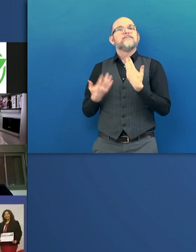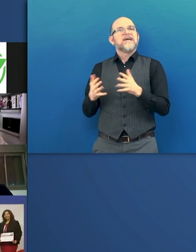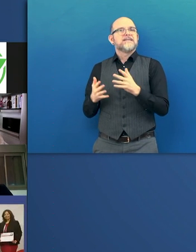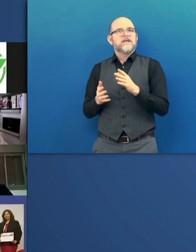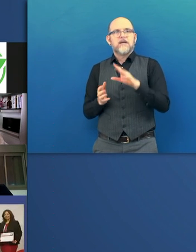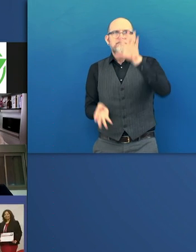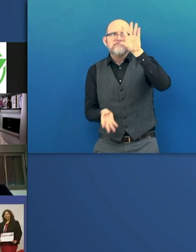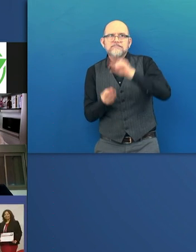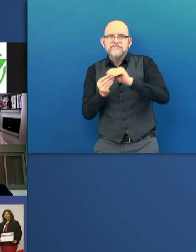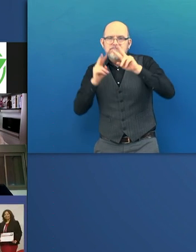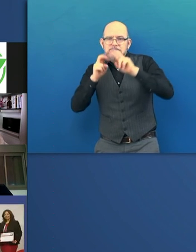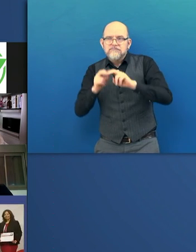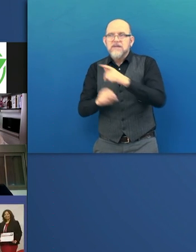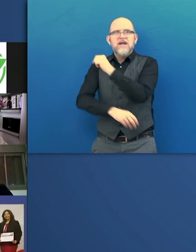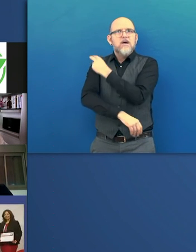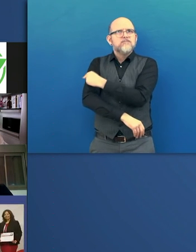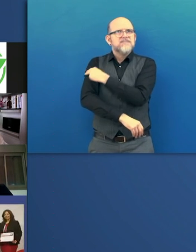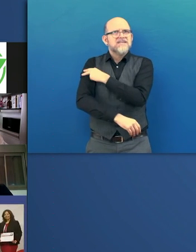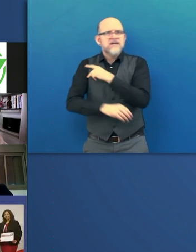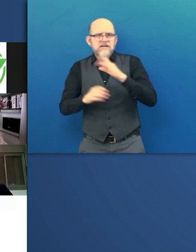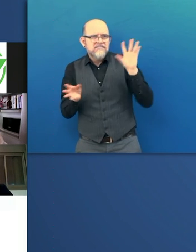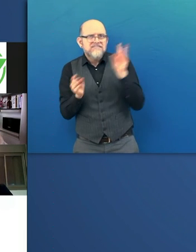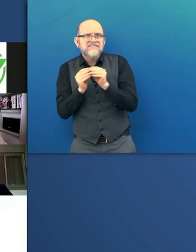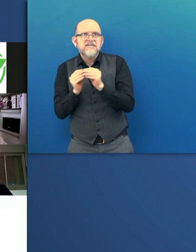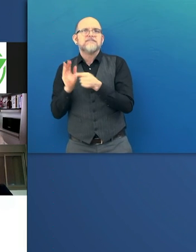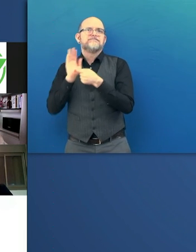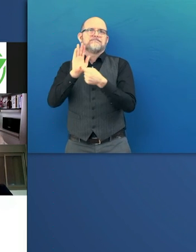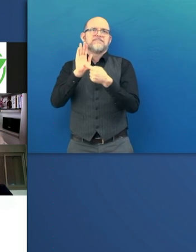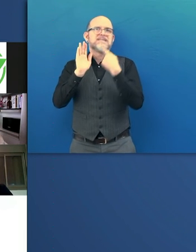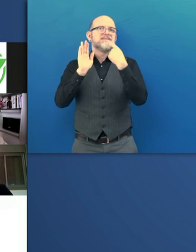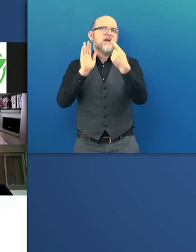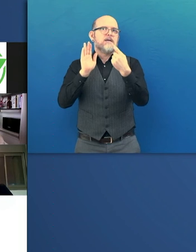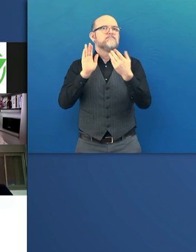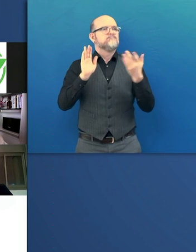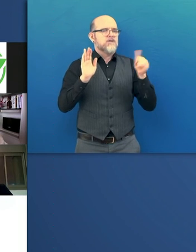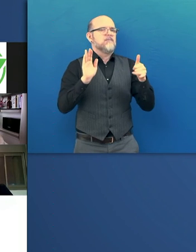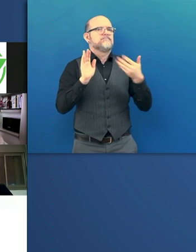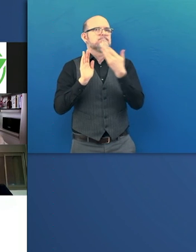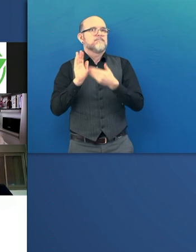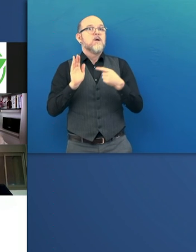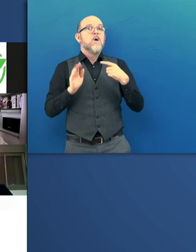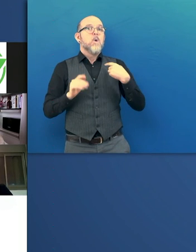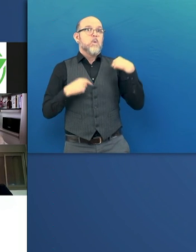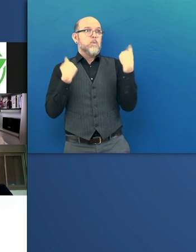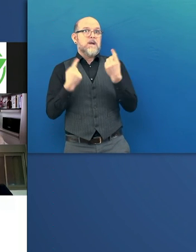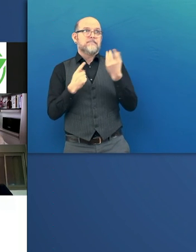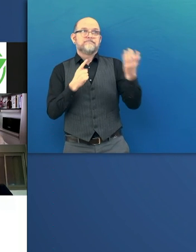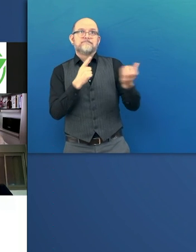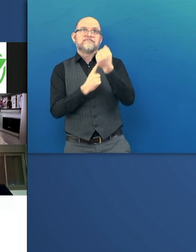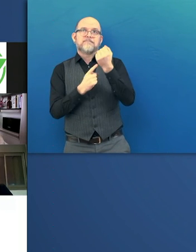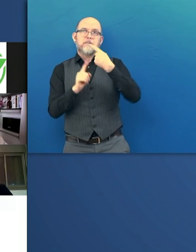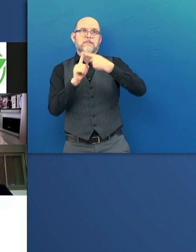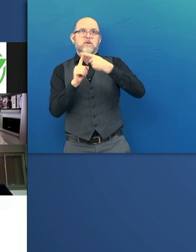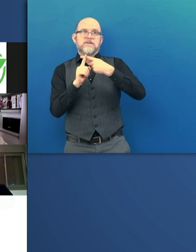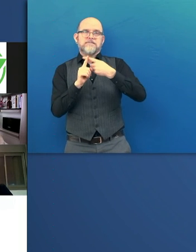and we are at the media. And what is our competitive unique advantage? The left